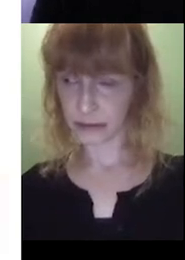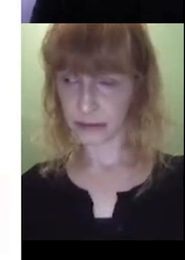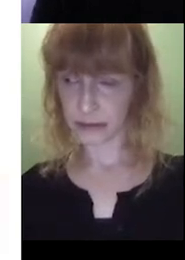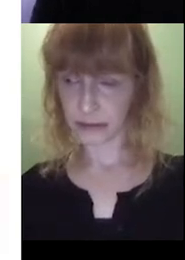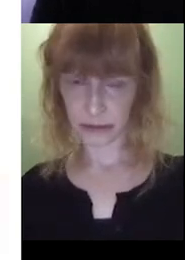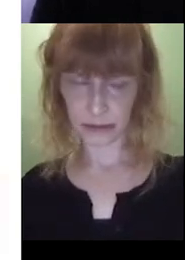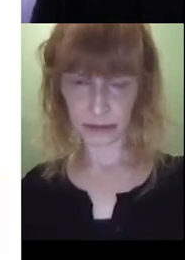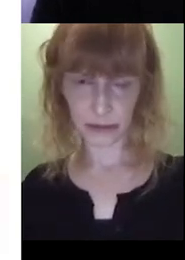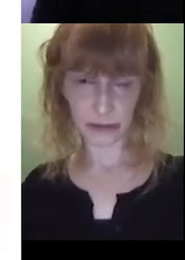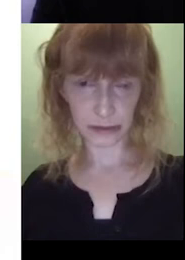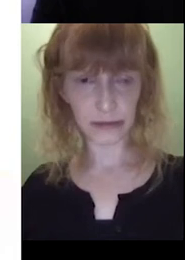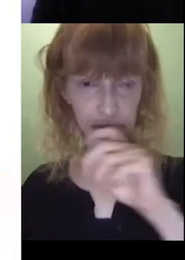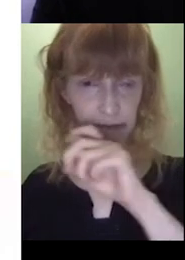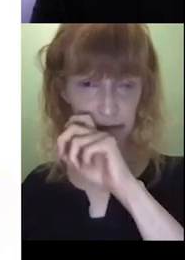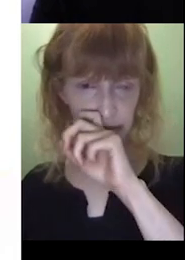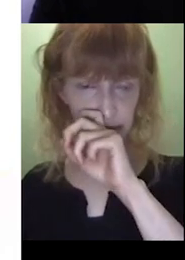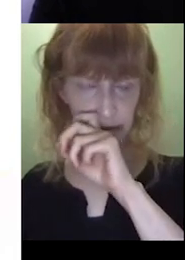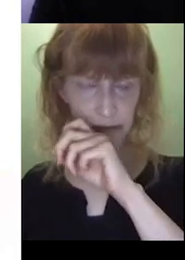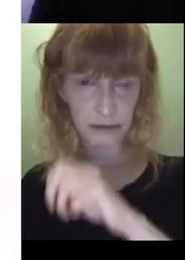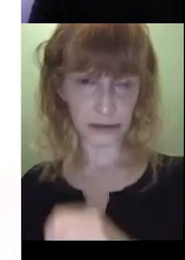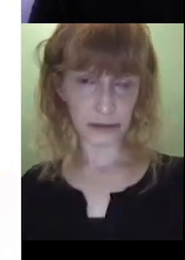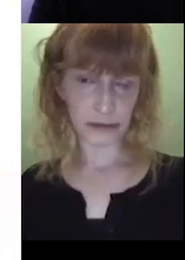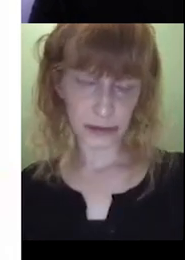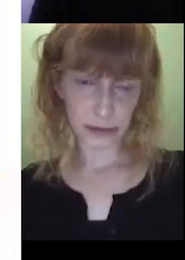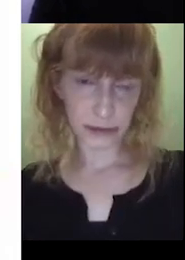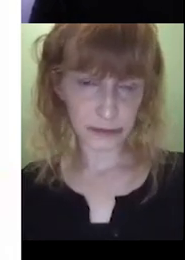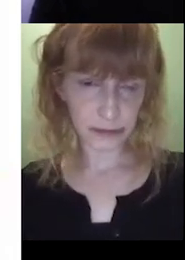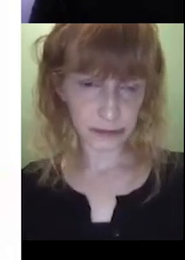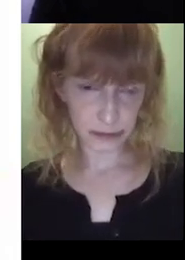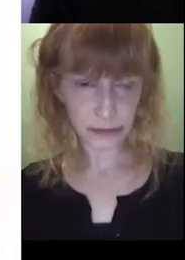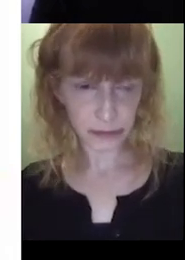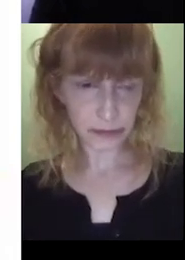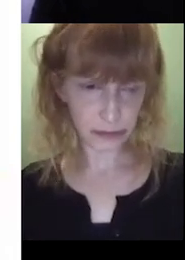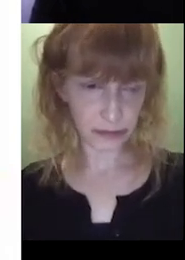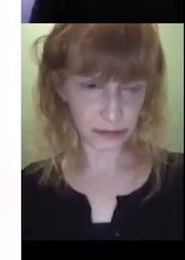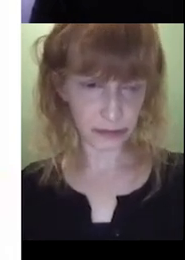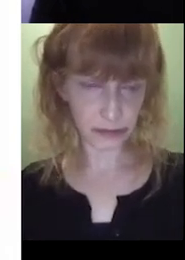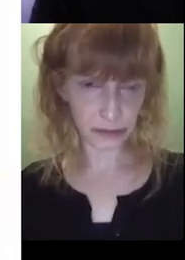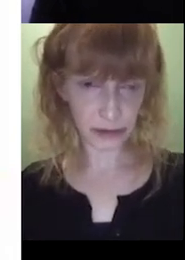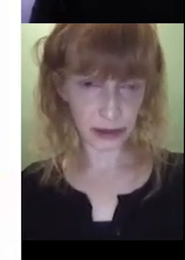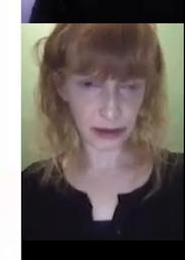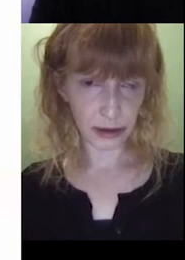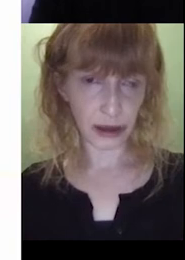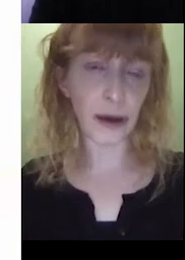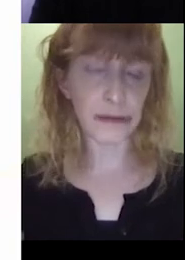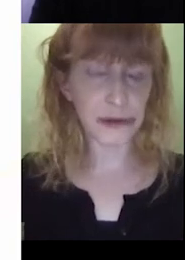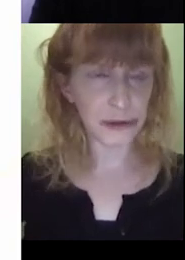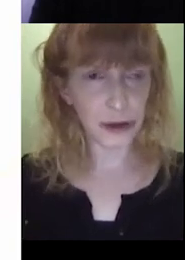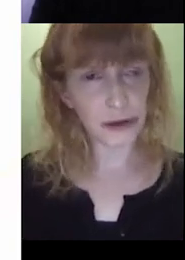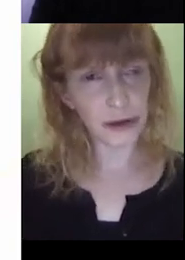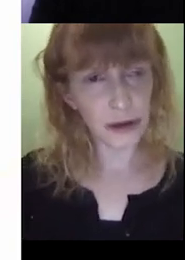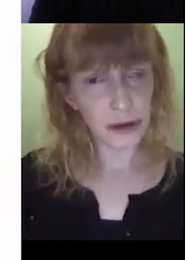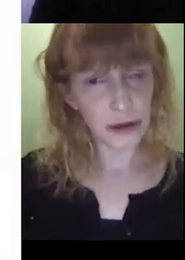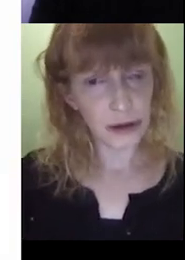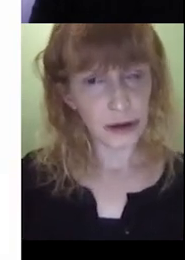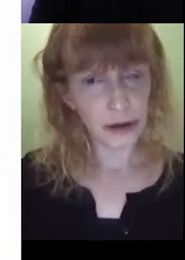reading, you know, say Spot, you just assign S and then dog, depending on if